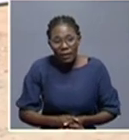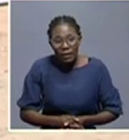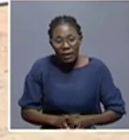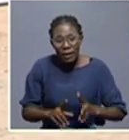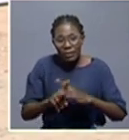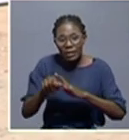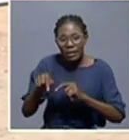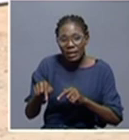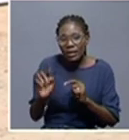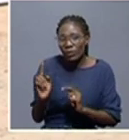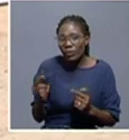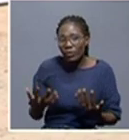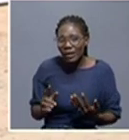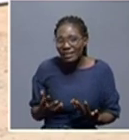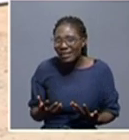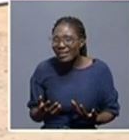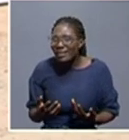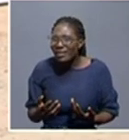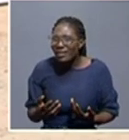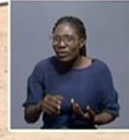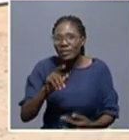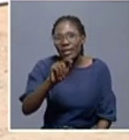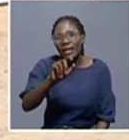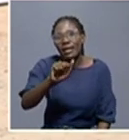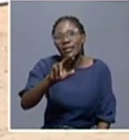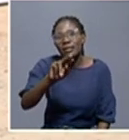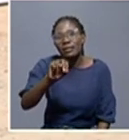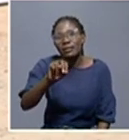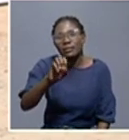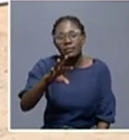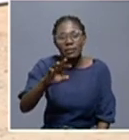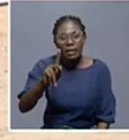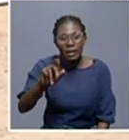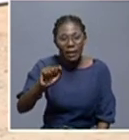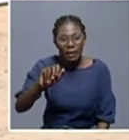right at Trans Kalahari and Mamuna Potapost in the Mahaika region.